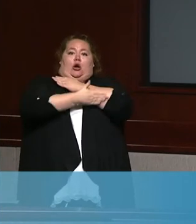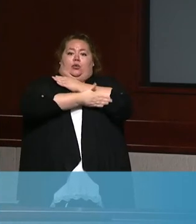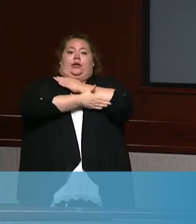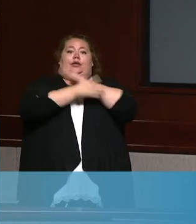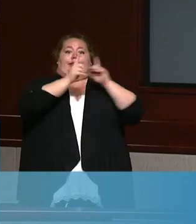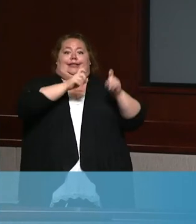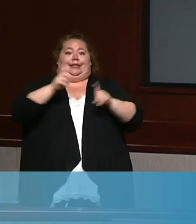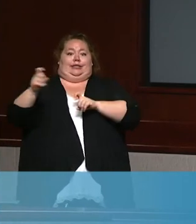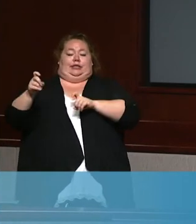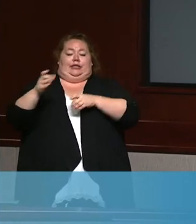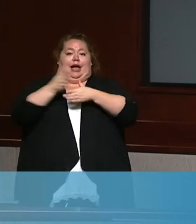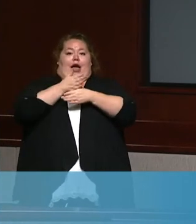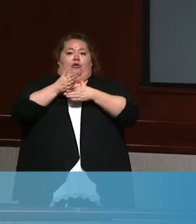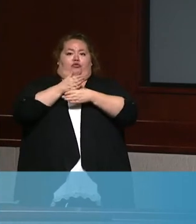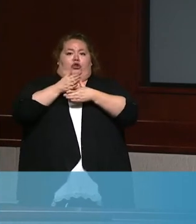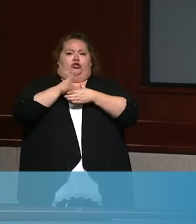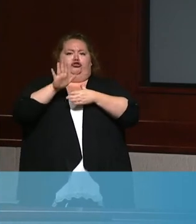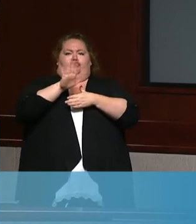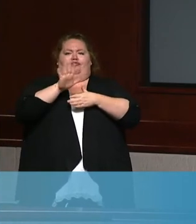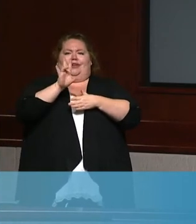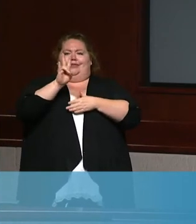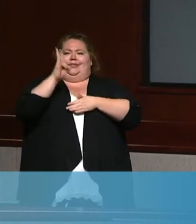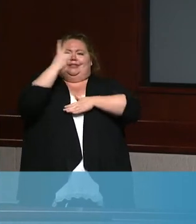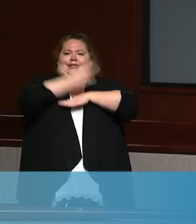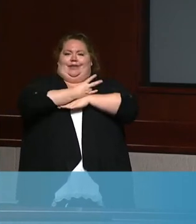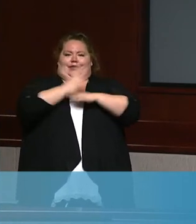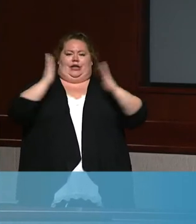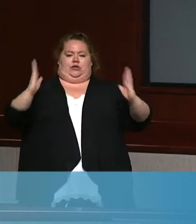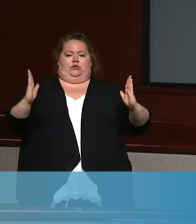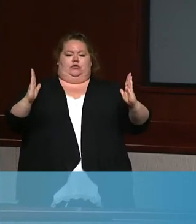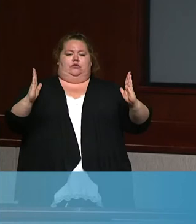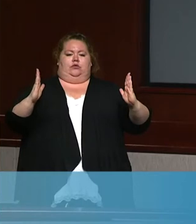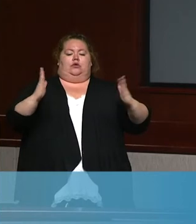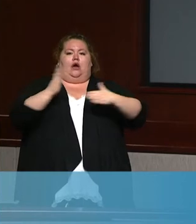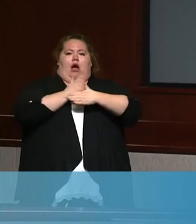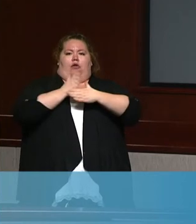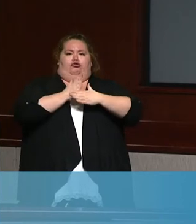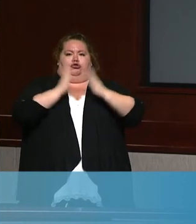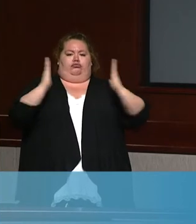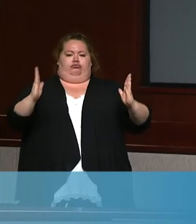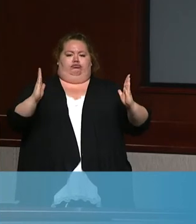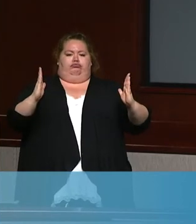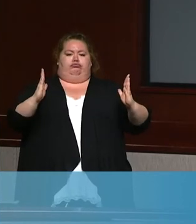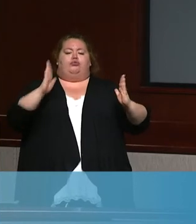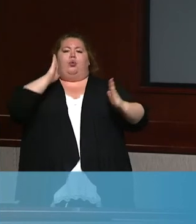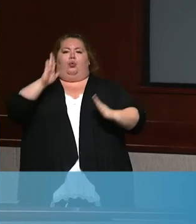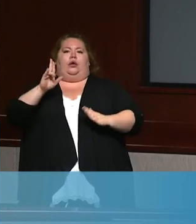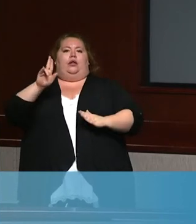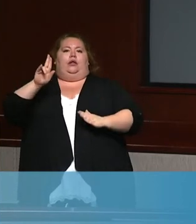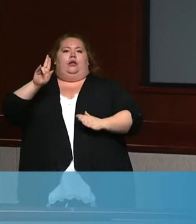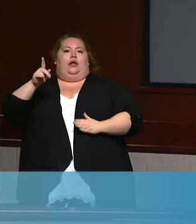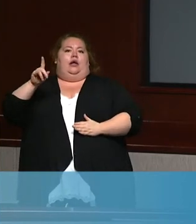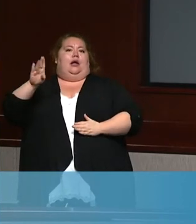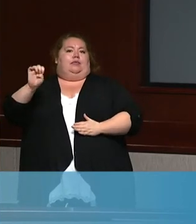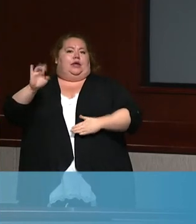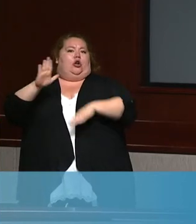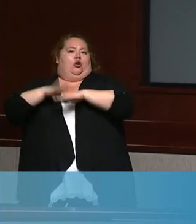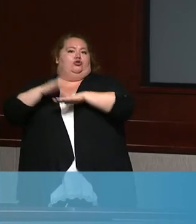is averaged over that seven day period. I'll have to check, but I believe that's the case. So, um,